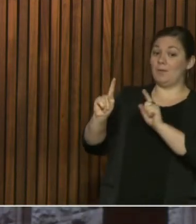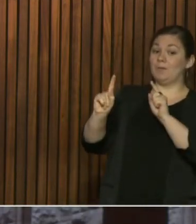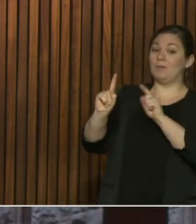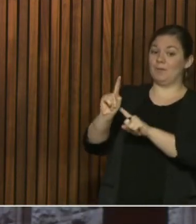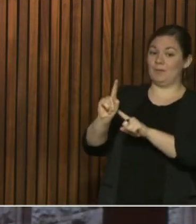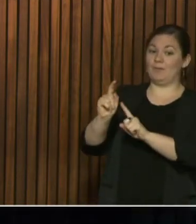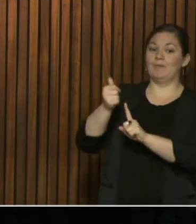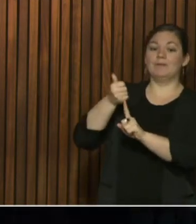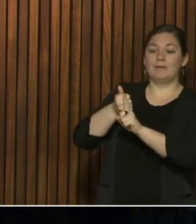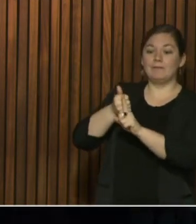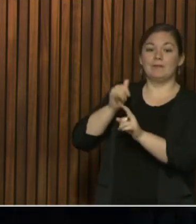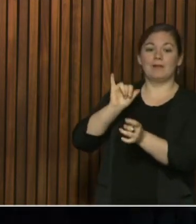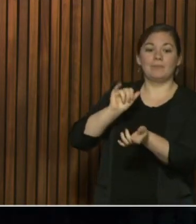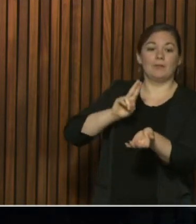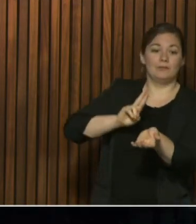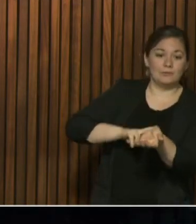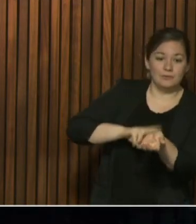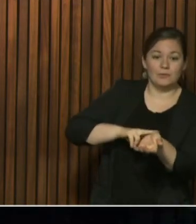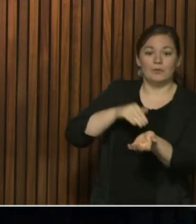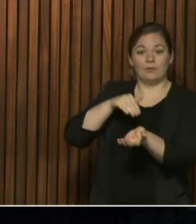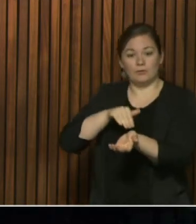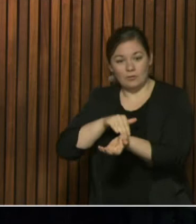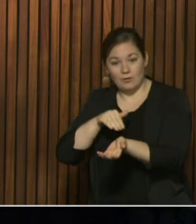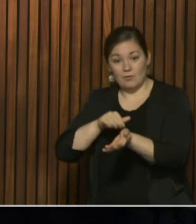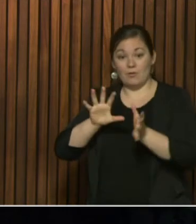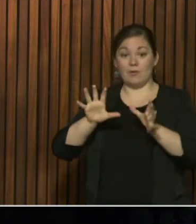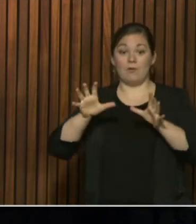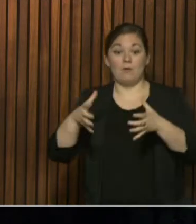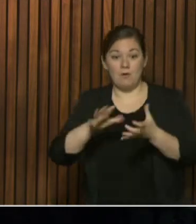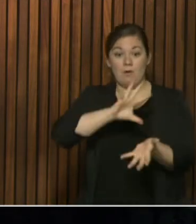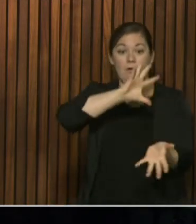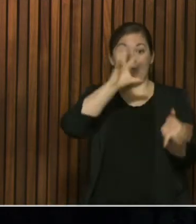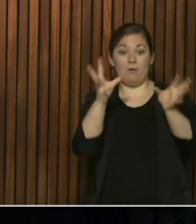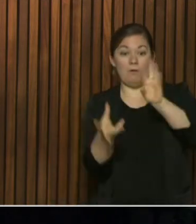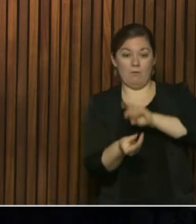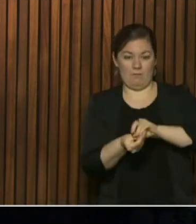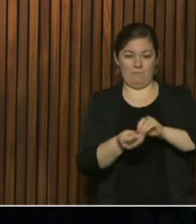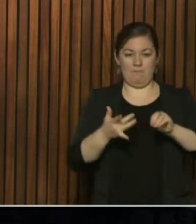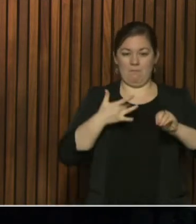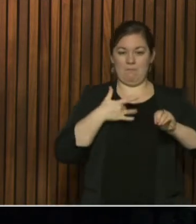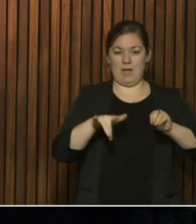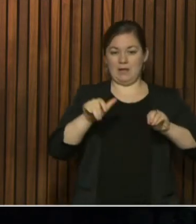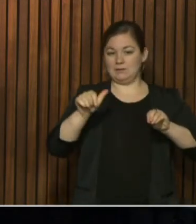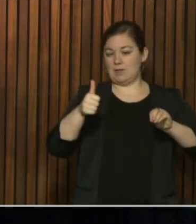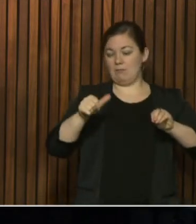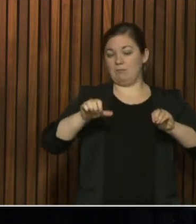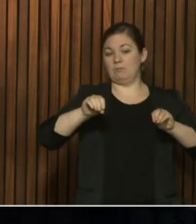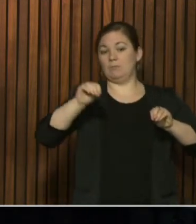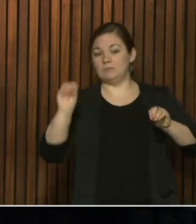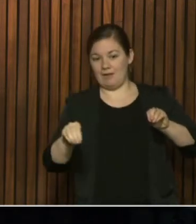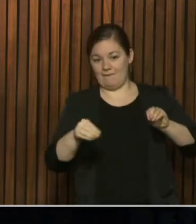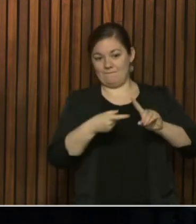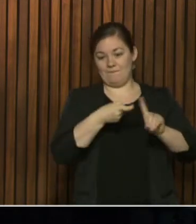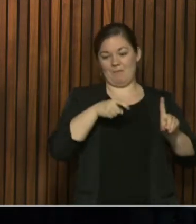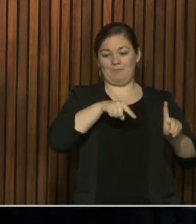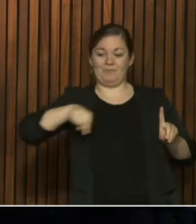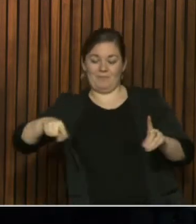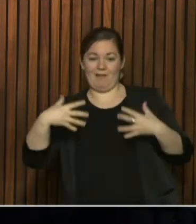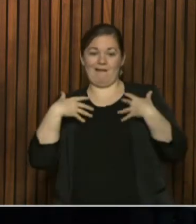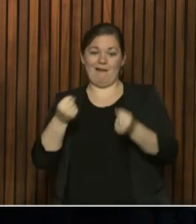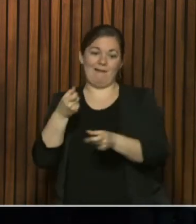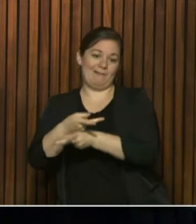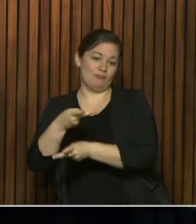It's usually around roughly 10% of the total. And that's cumulative, of course, since January. Yeah.-up?